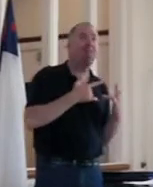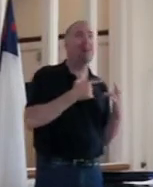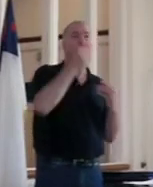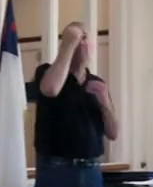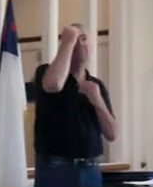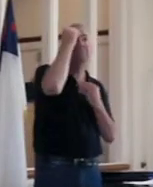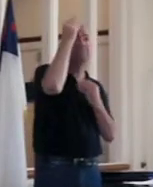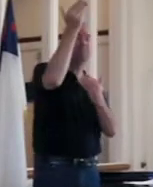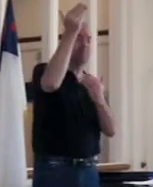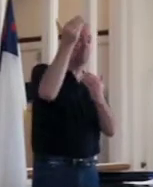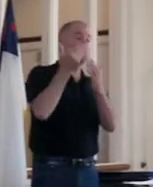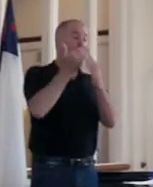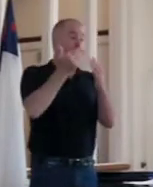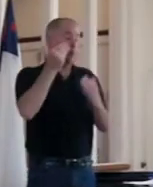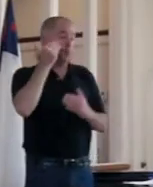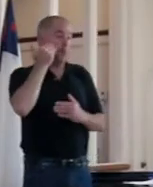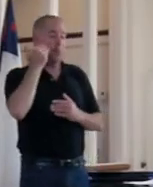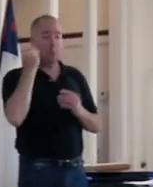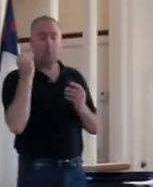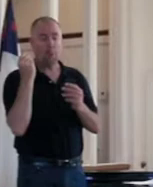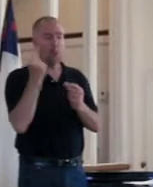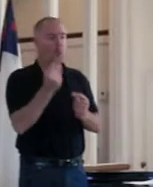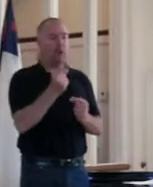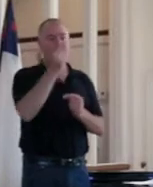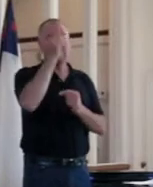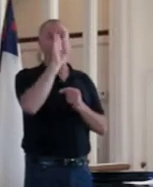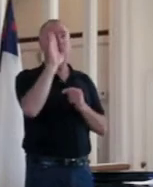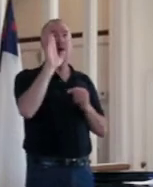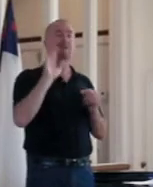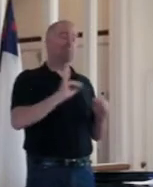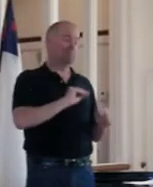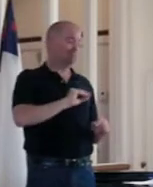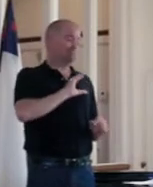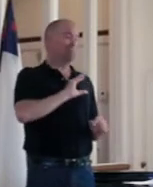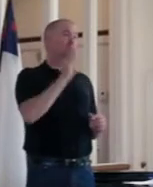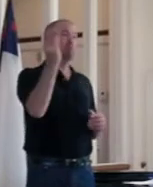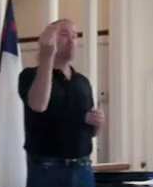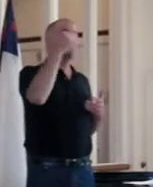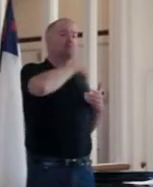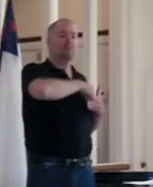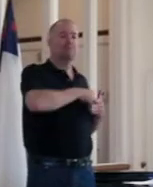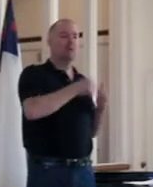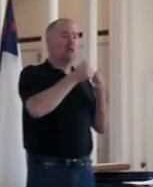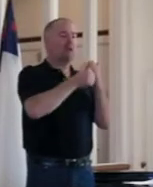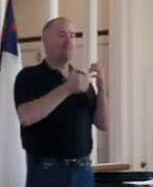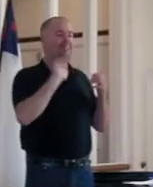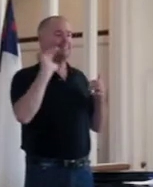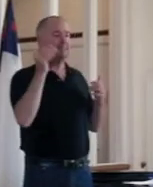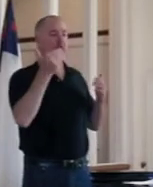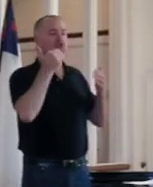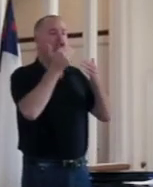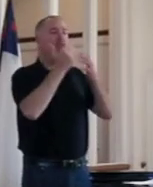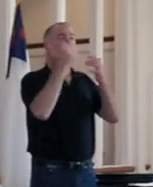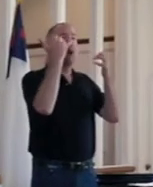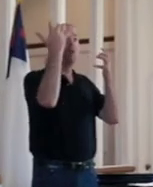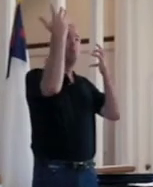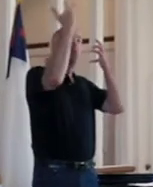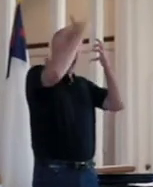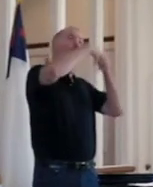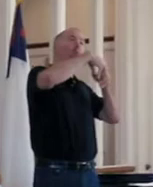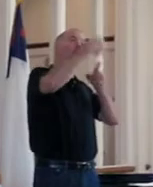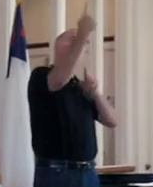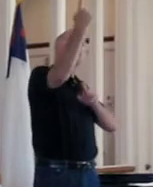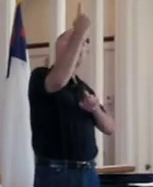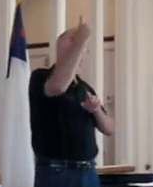Before you know it, a sense of God's fullness. Everything coming together for good will come